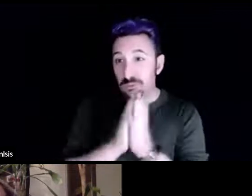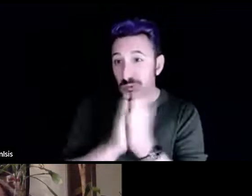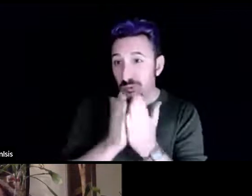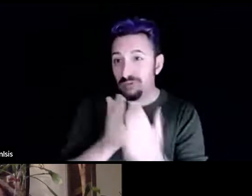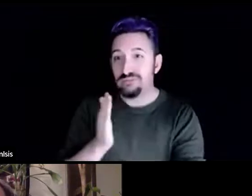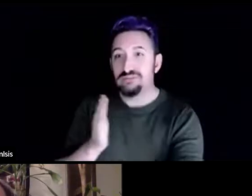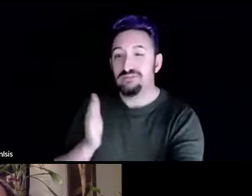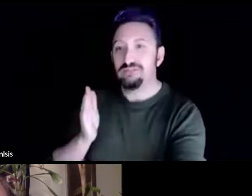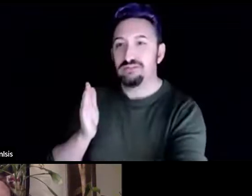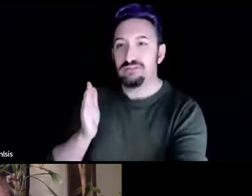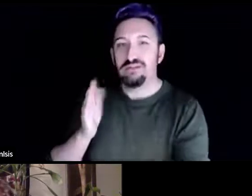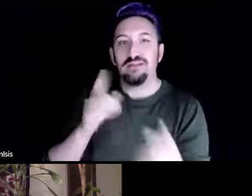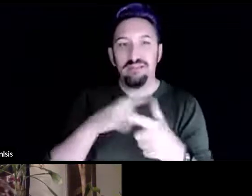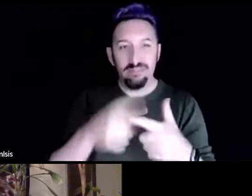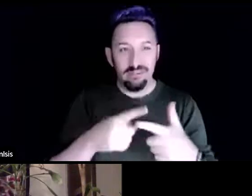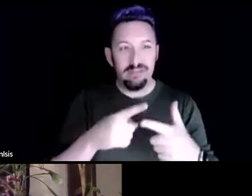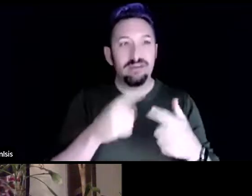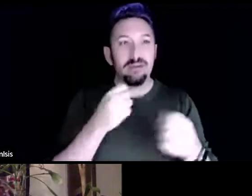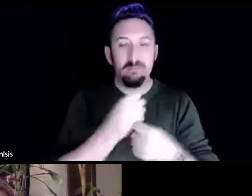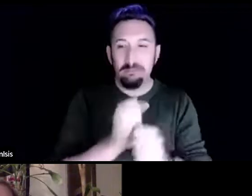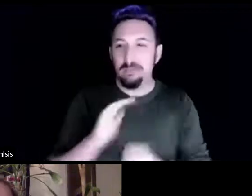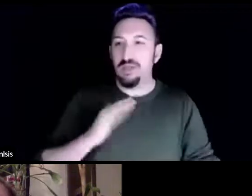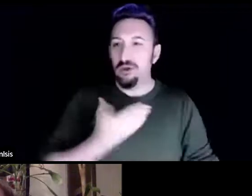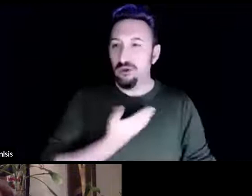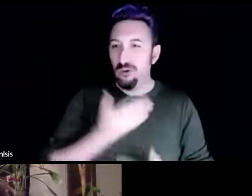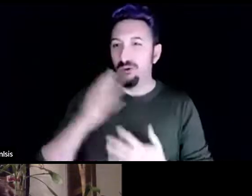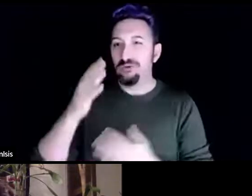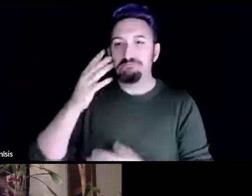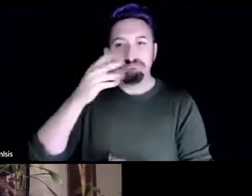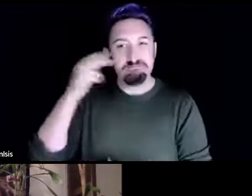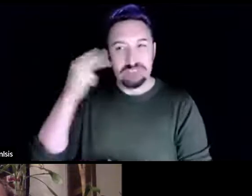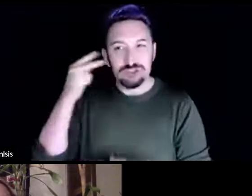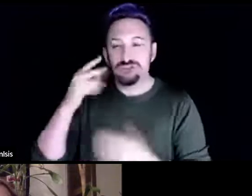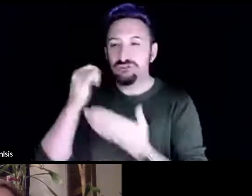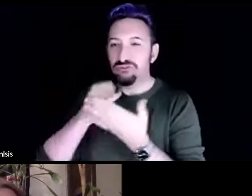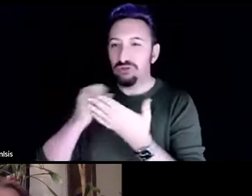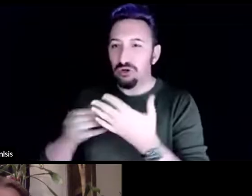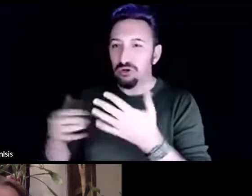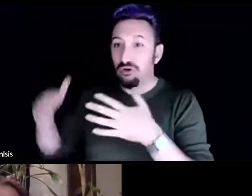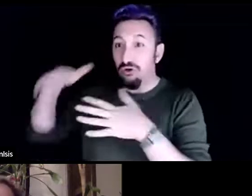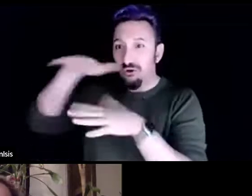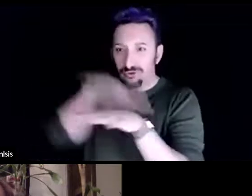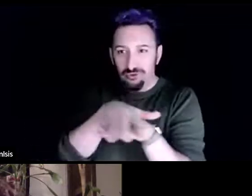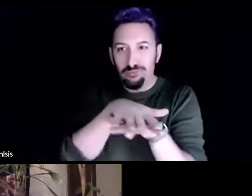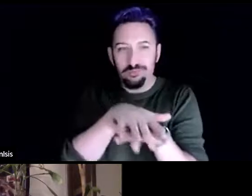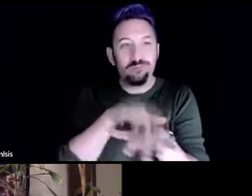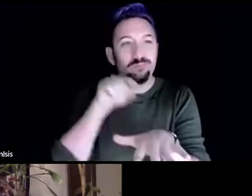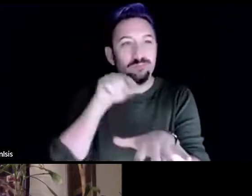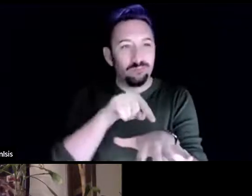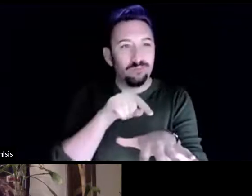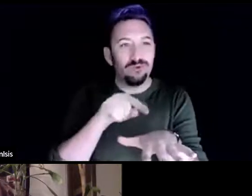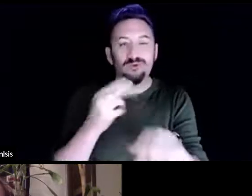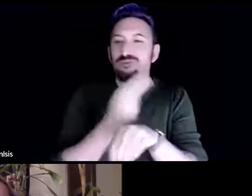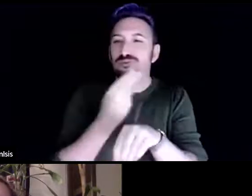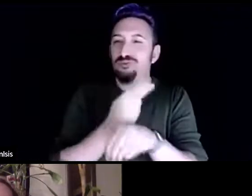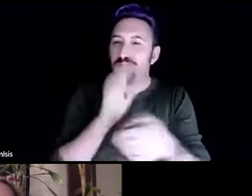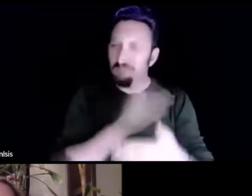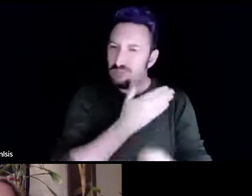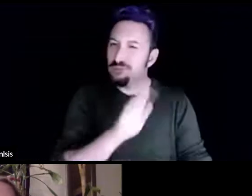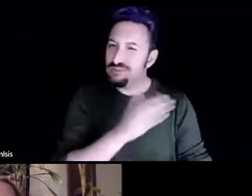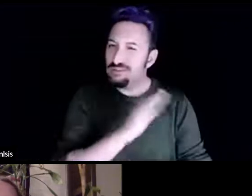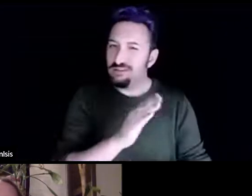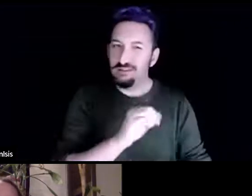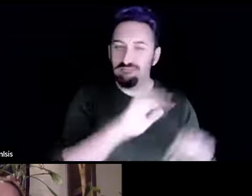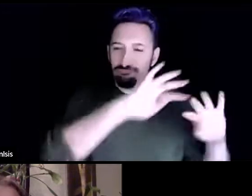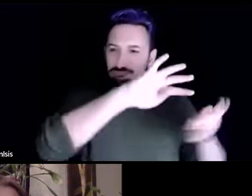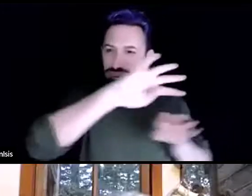our Indigenous art on top of it. And this one, it seems like they use music to place the art and it seems like there's a father